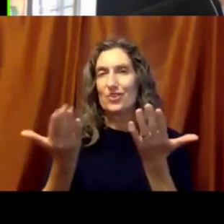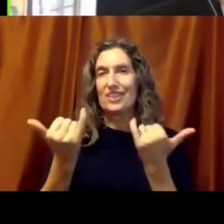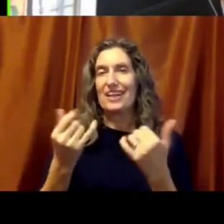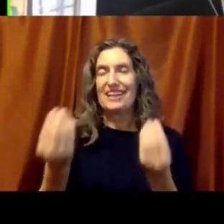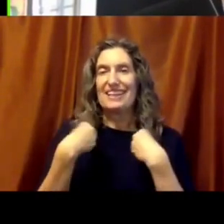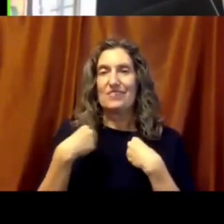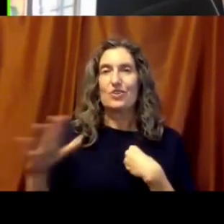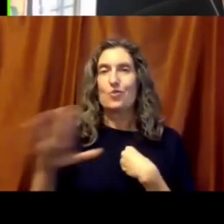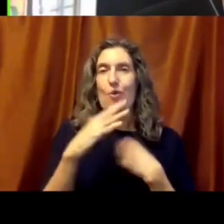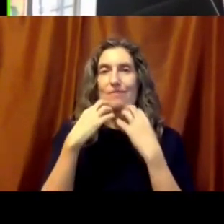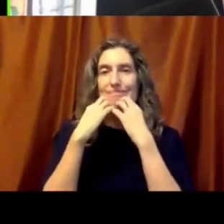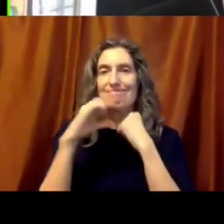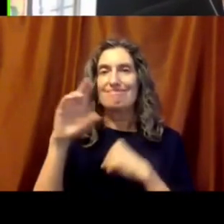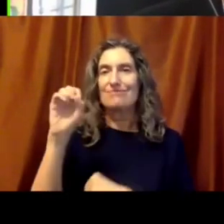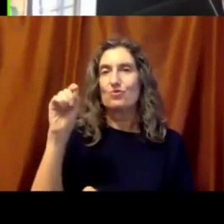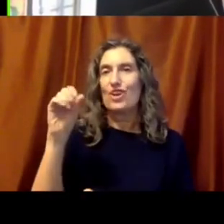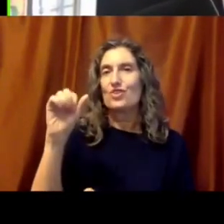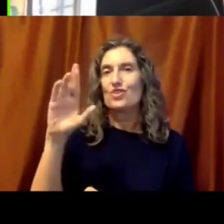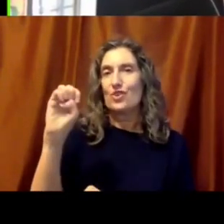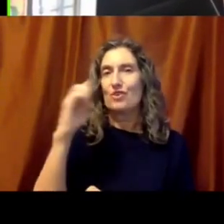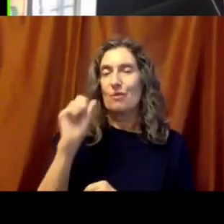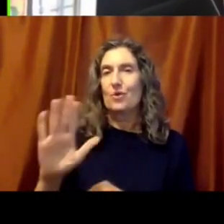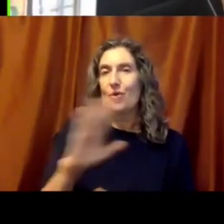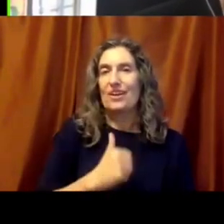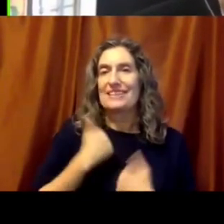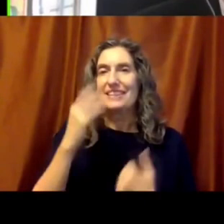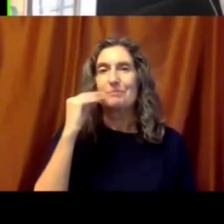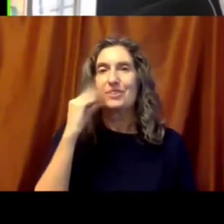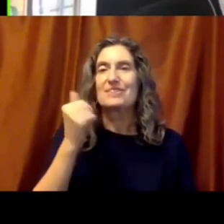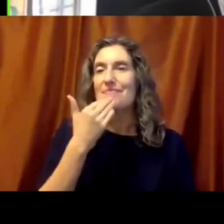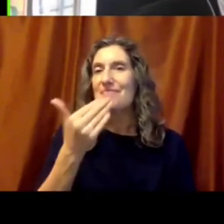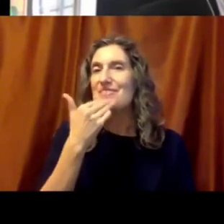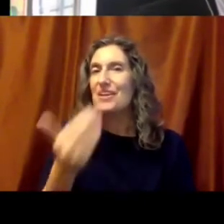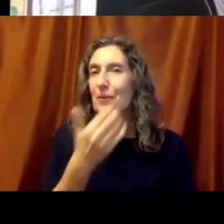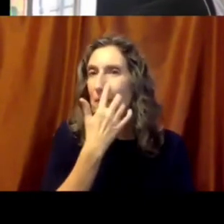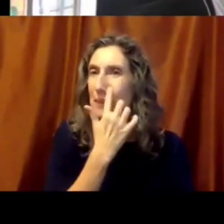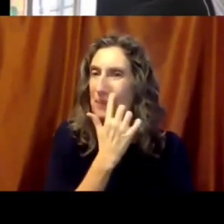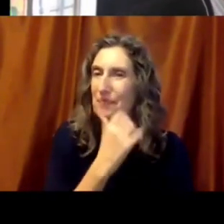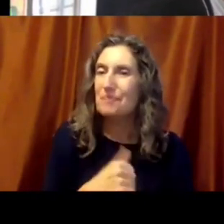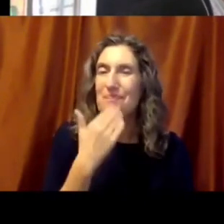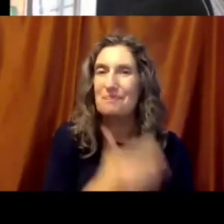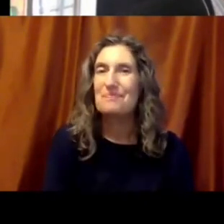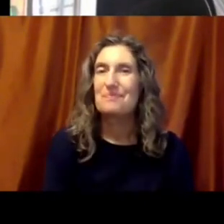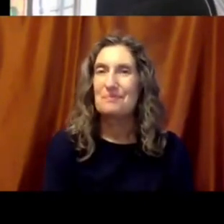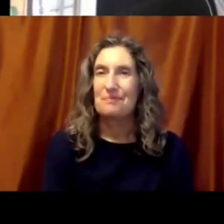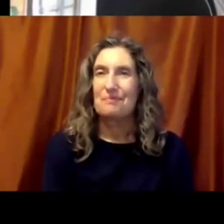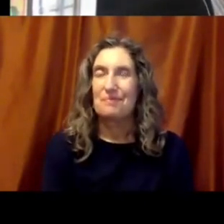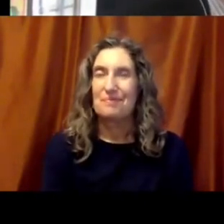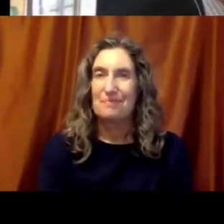treasure from your life, from your experience, from your wisdom. Thank you. Thank you, Mark. Thank you.